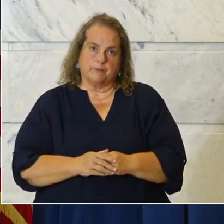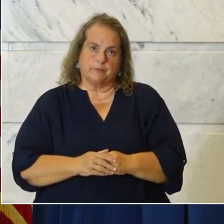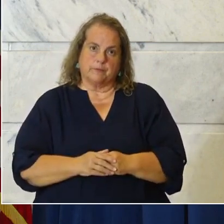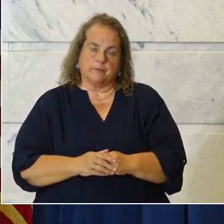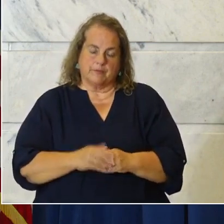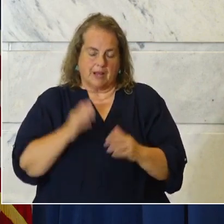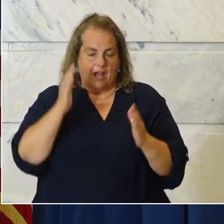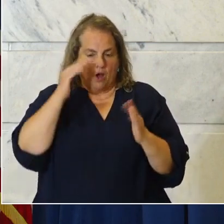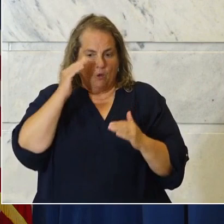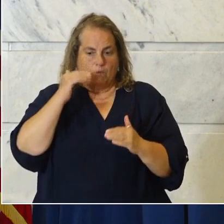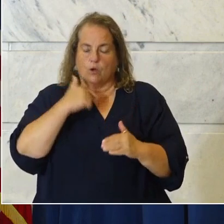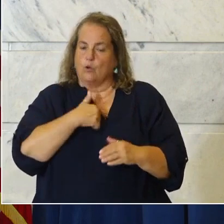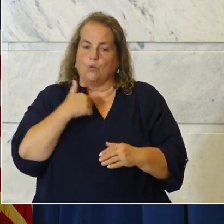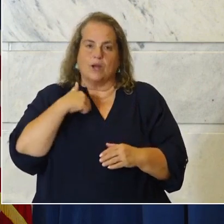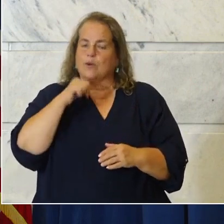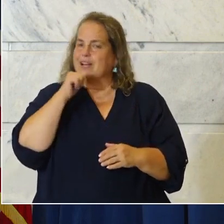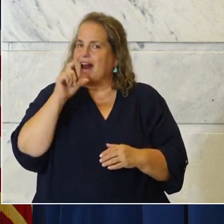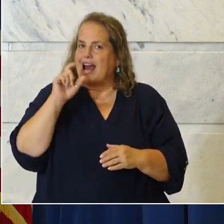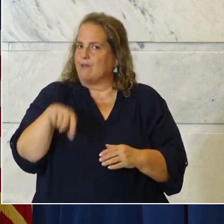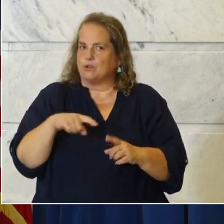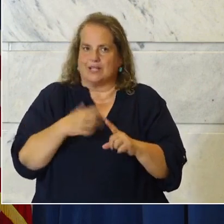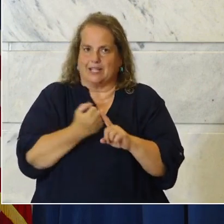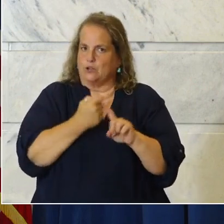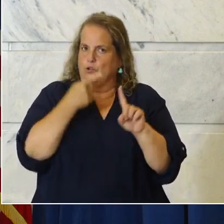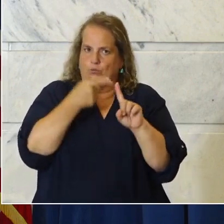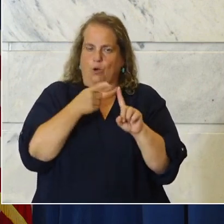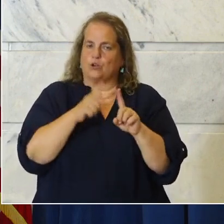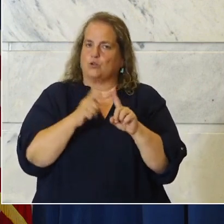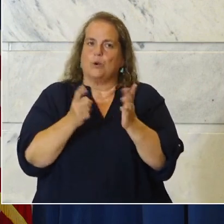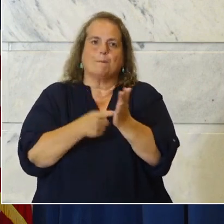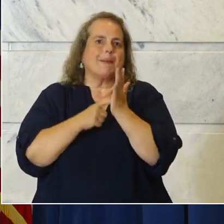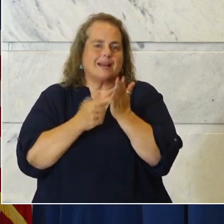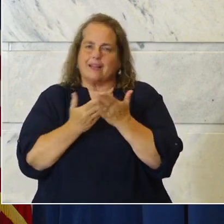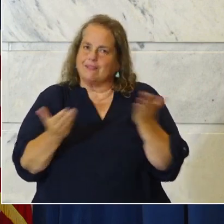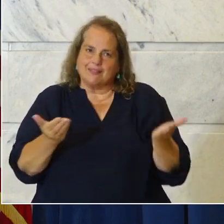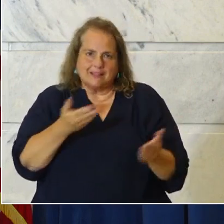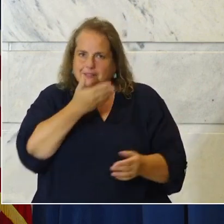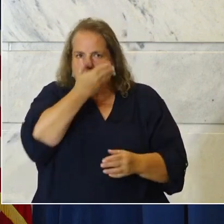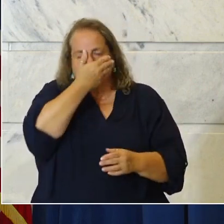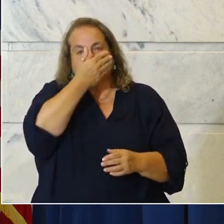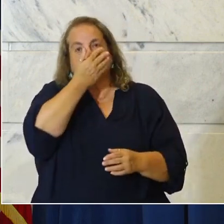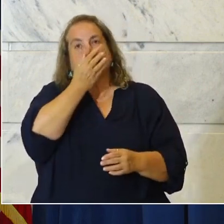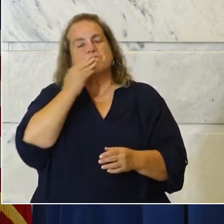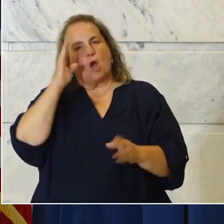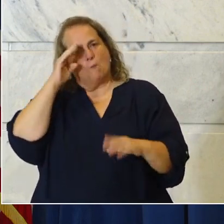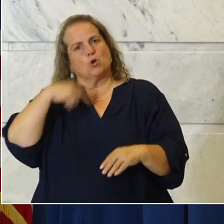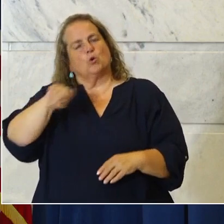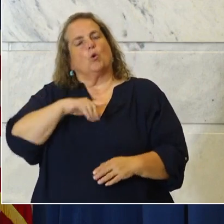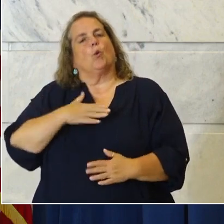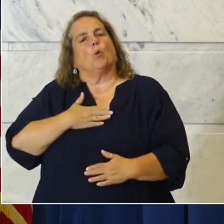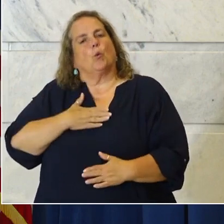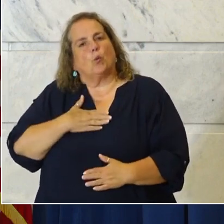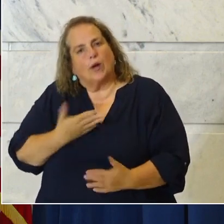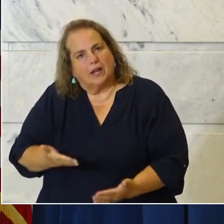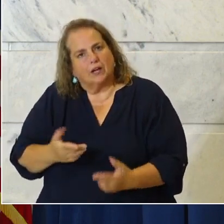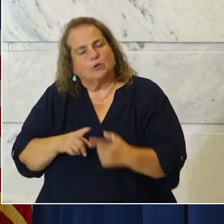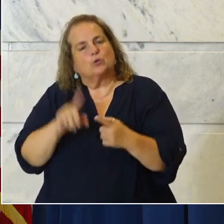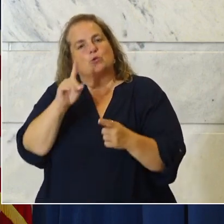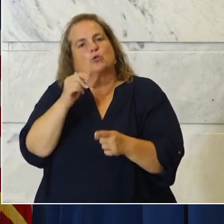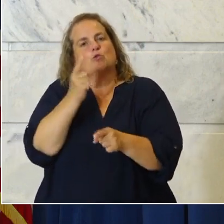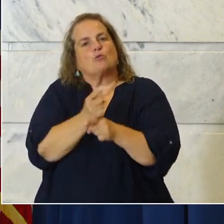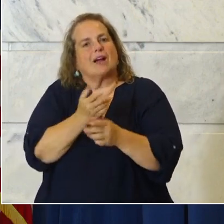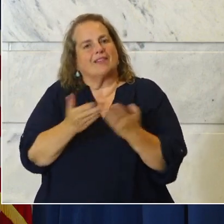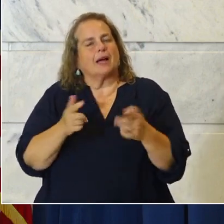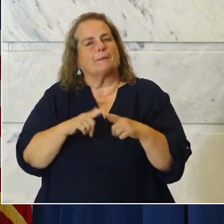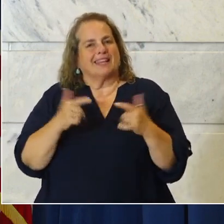I hope that we wouldn't have to to get to a point where we mandated things. I'd hope that we'd all be willing to do the right thing.